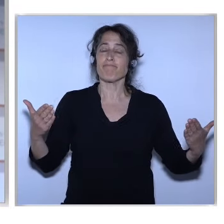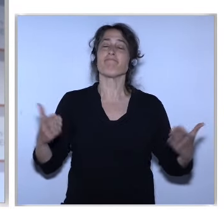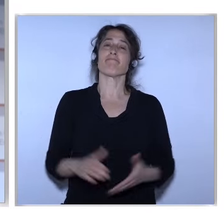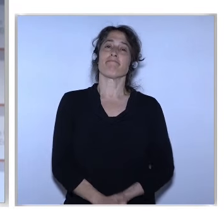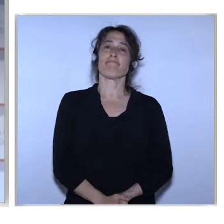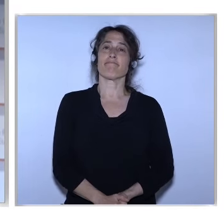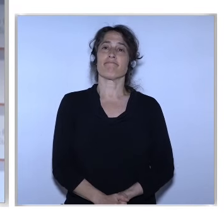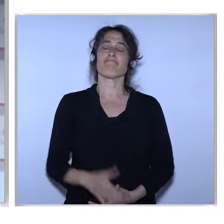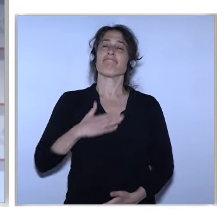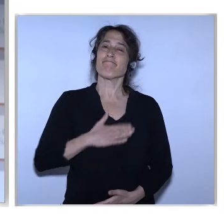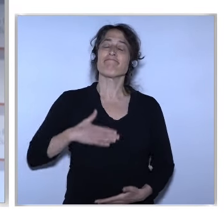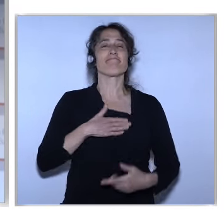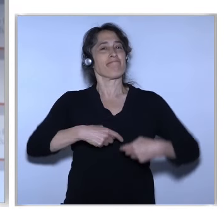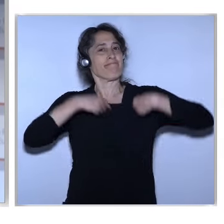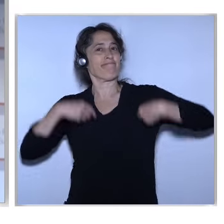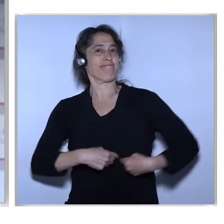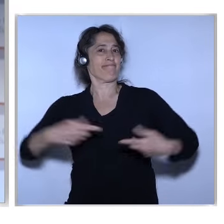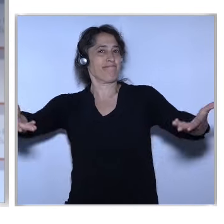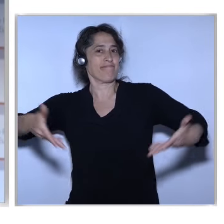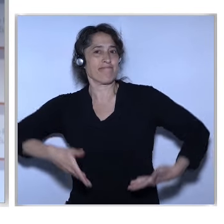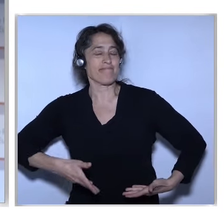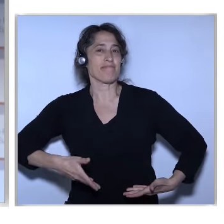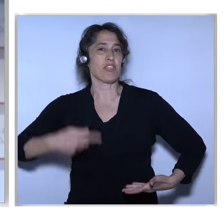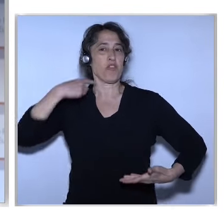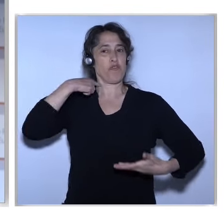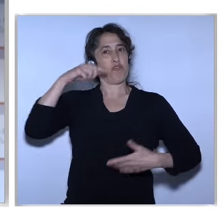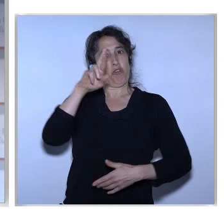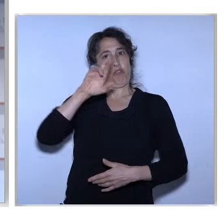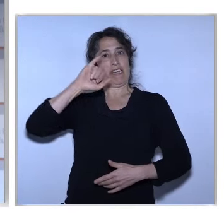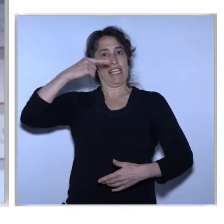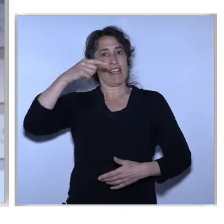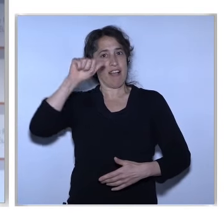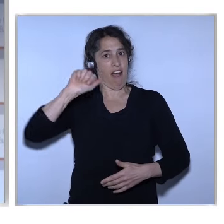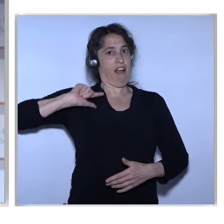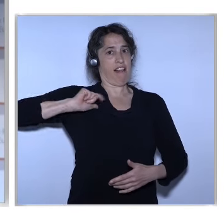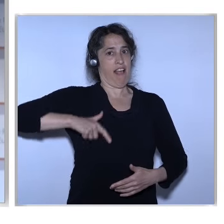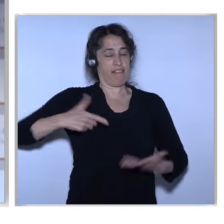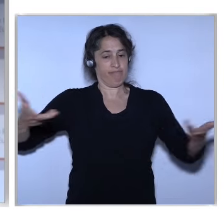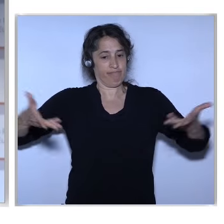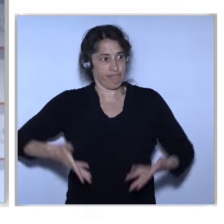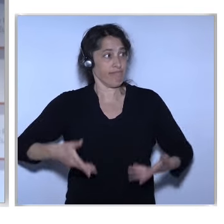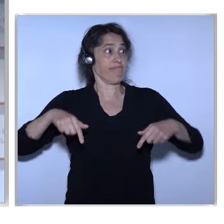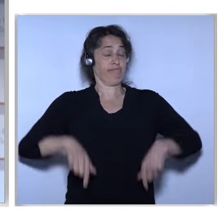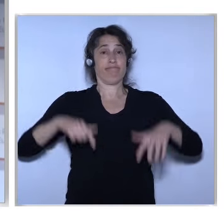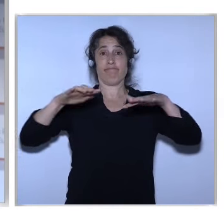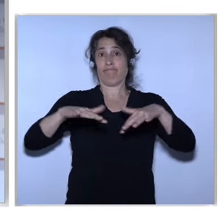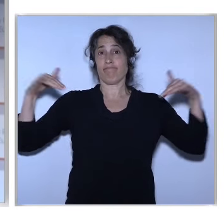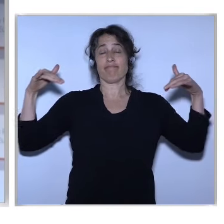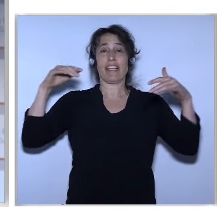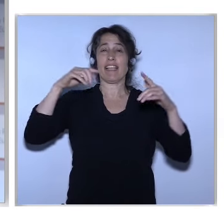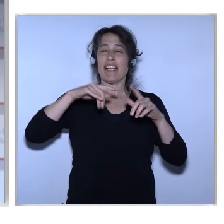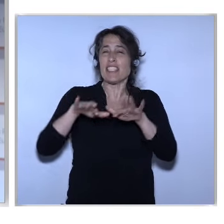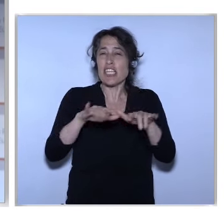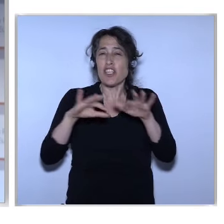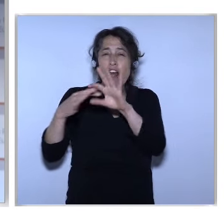welcome all of you in Riga And address the participants of the Digital Assembly Co-organized by the